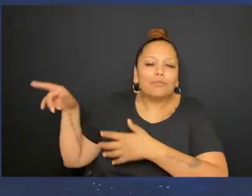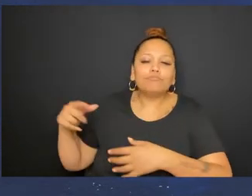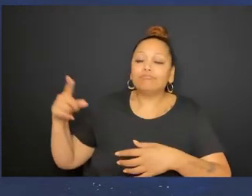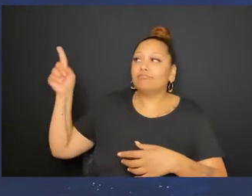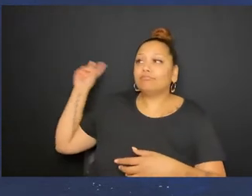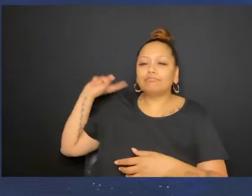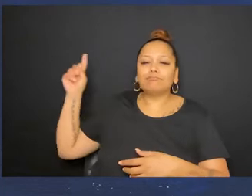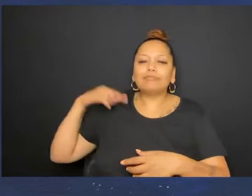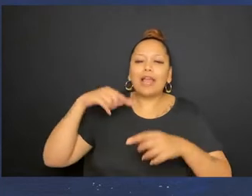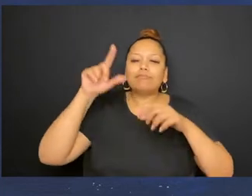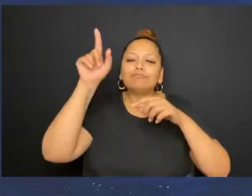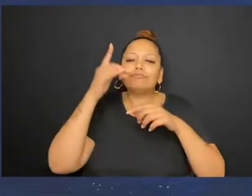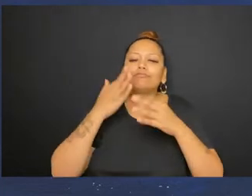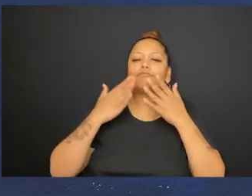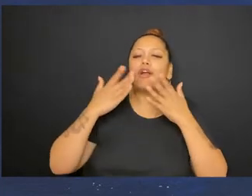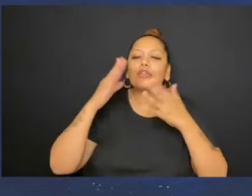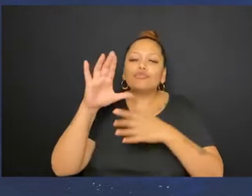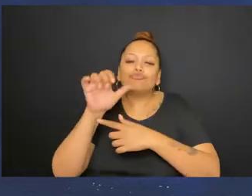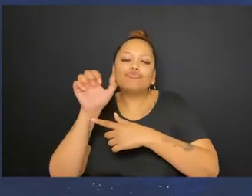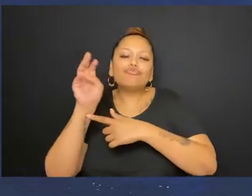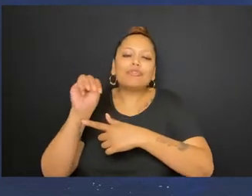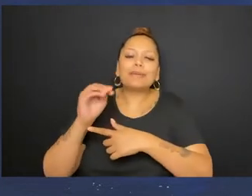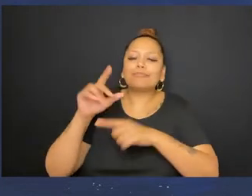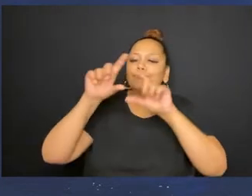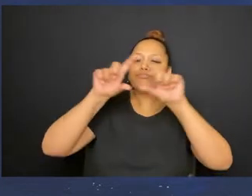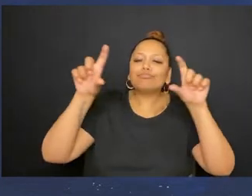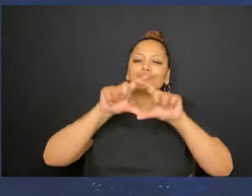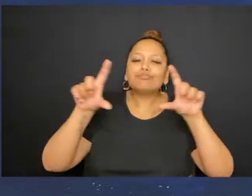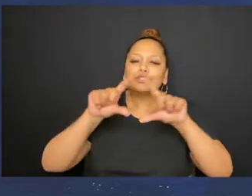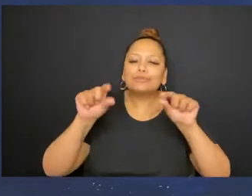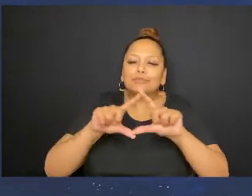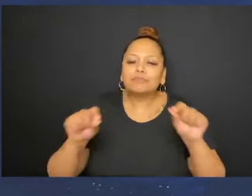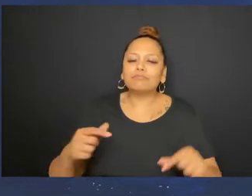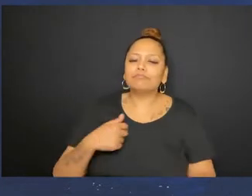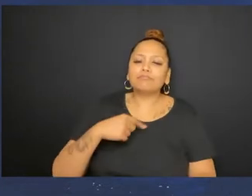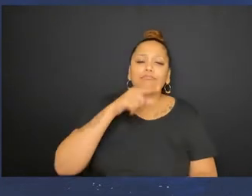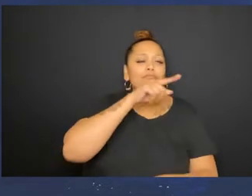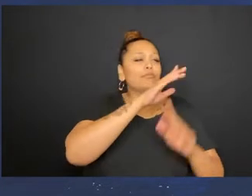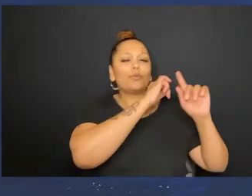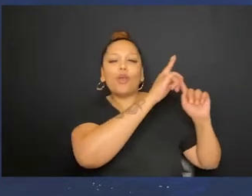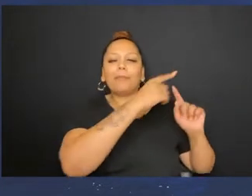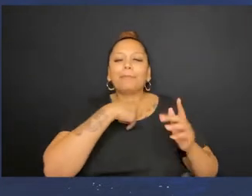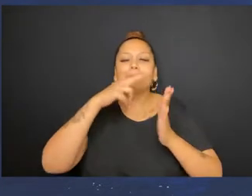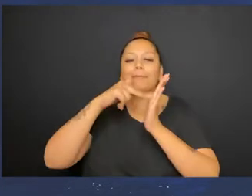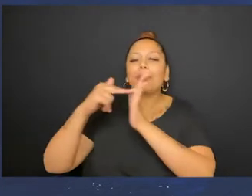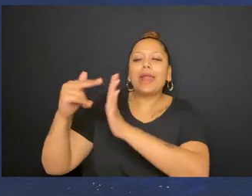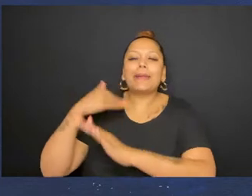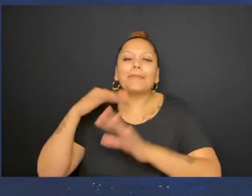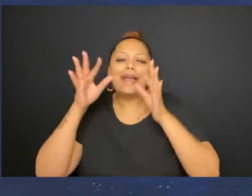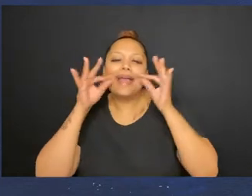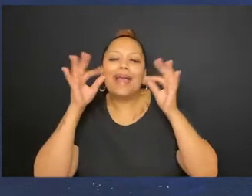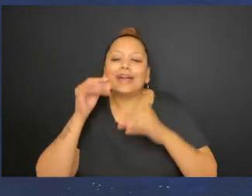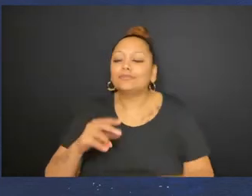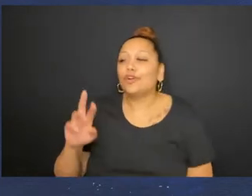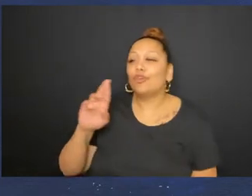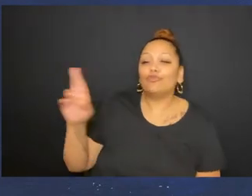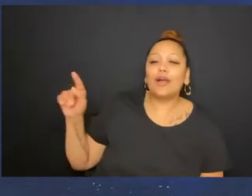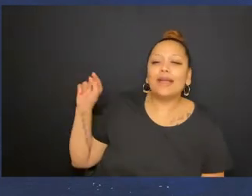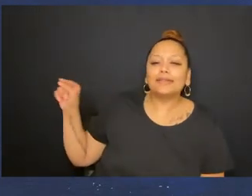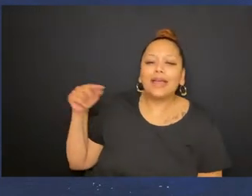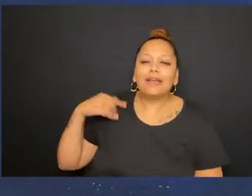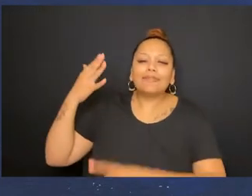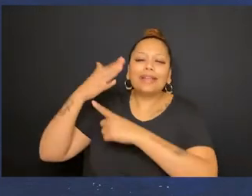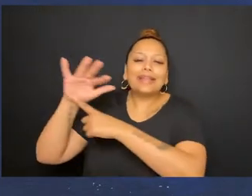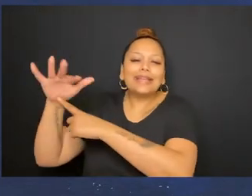pillows. Behind me is a cream colored wall as well as some exposed brick. On the wall I have a painting of my cats. And to my right